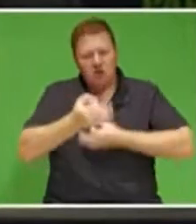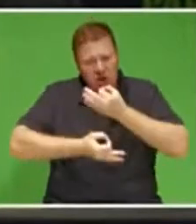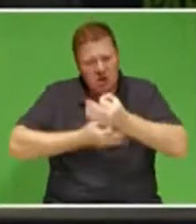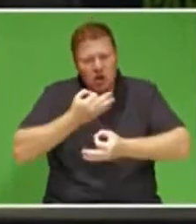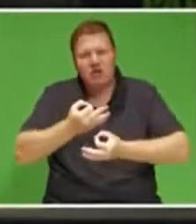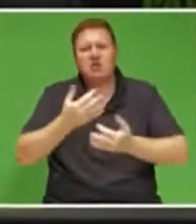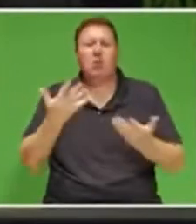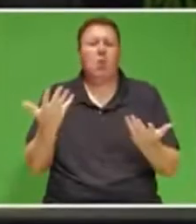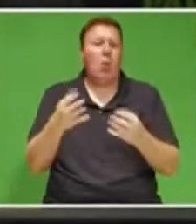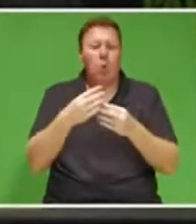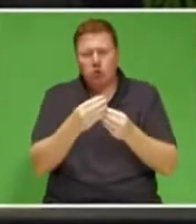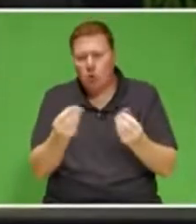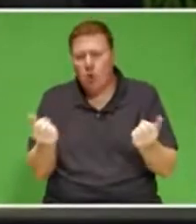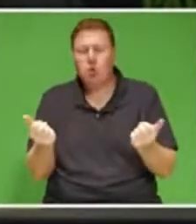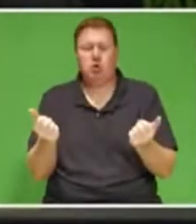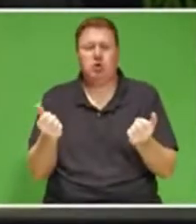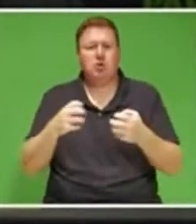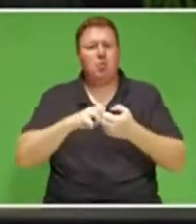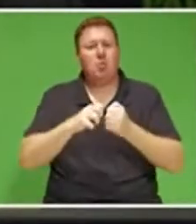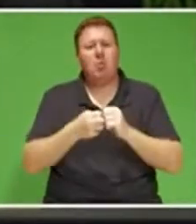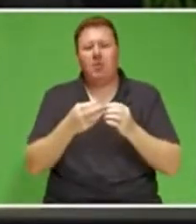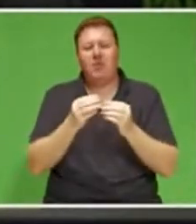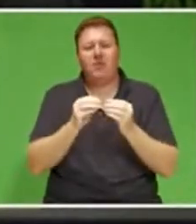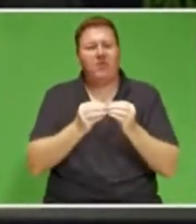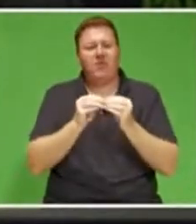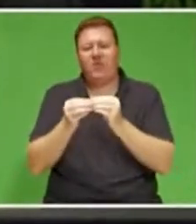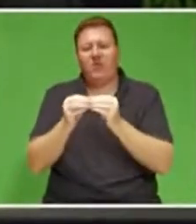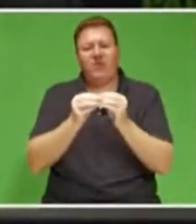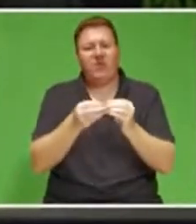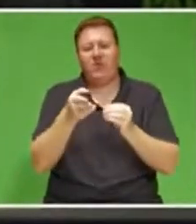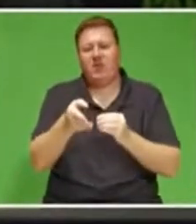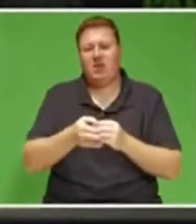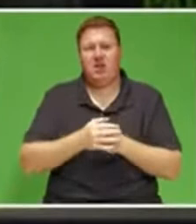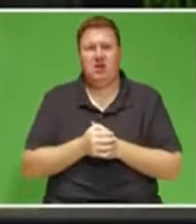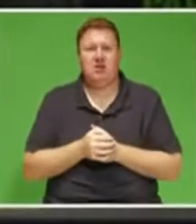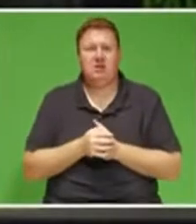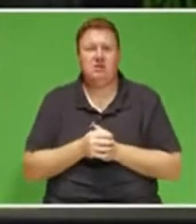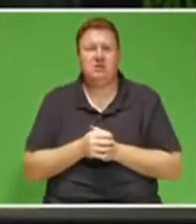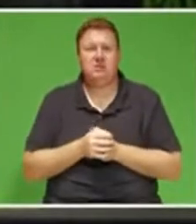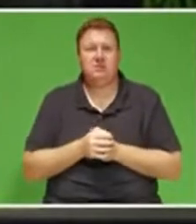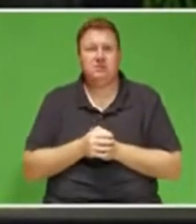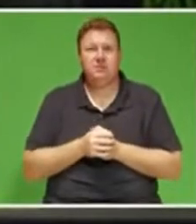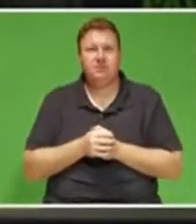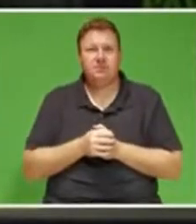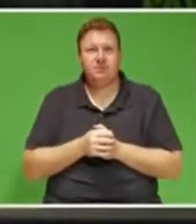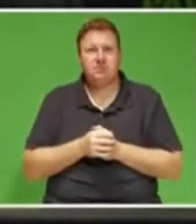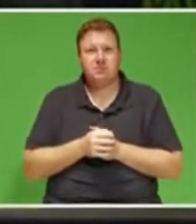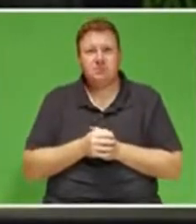that can resolve the many problems that our country faces today.